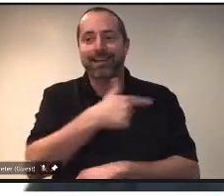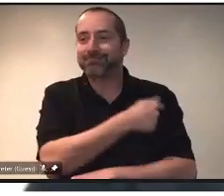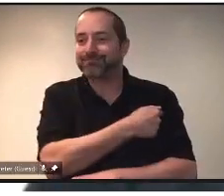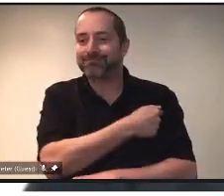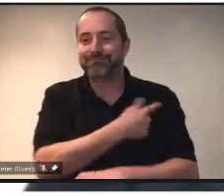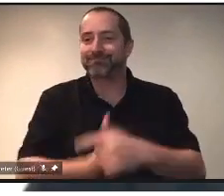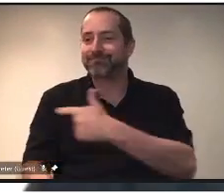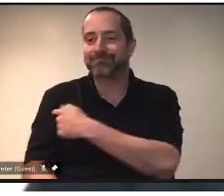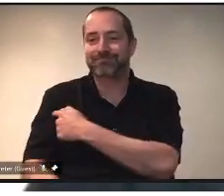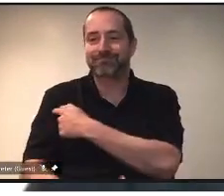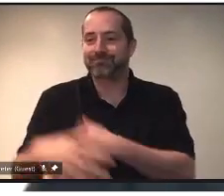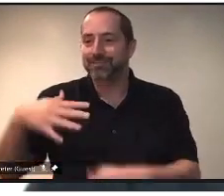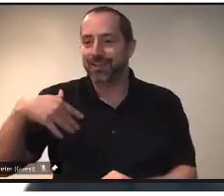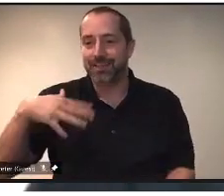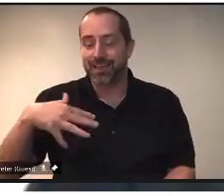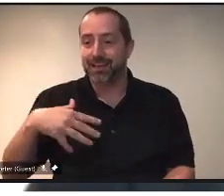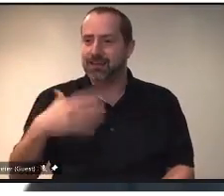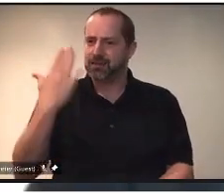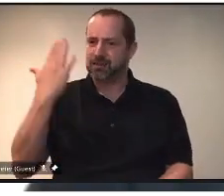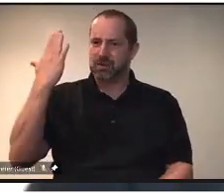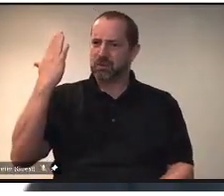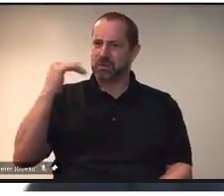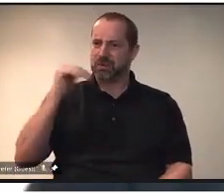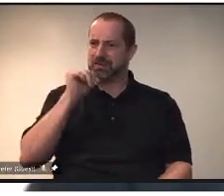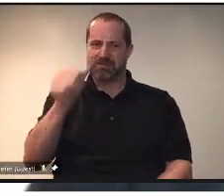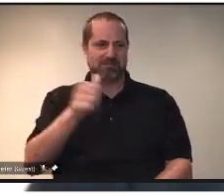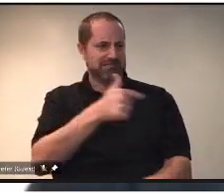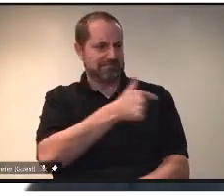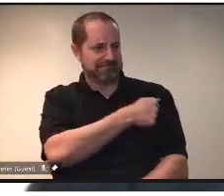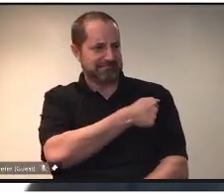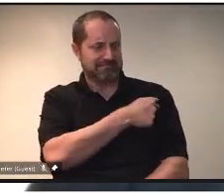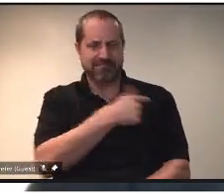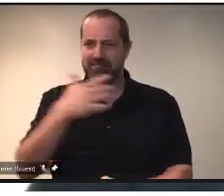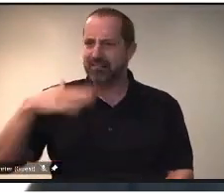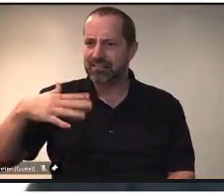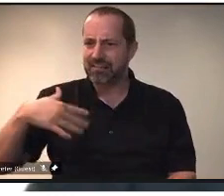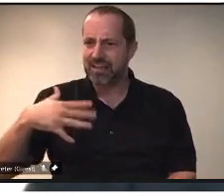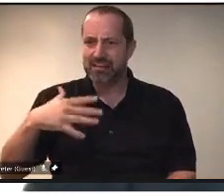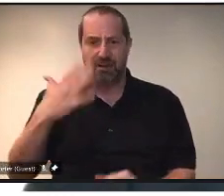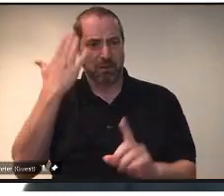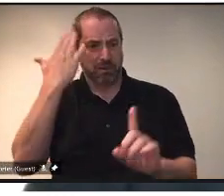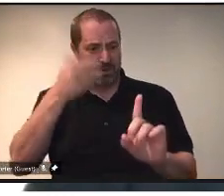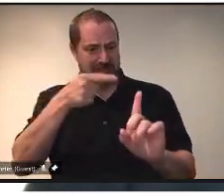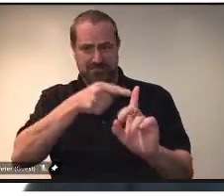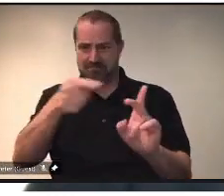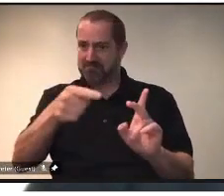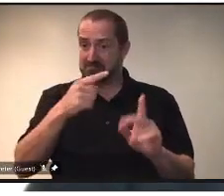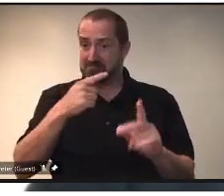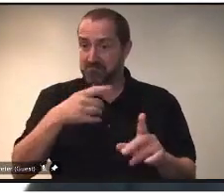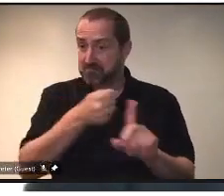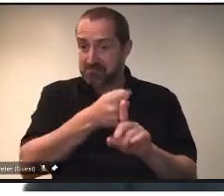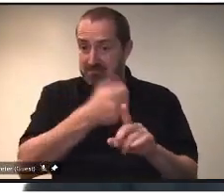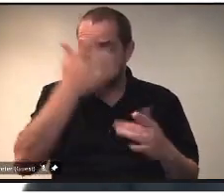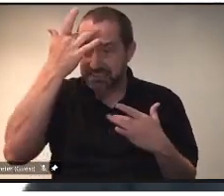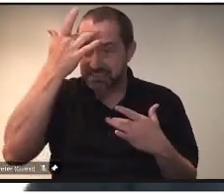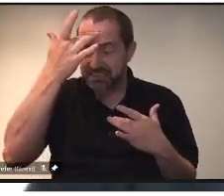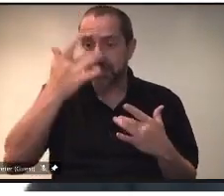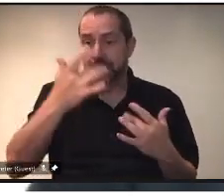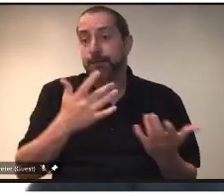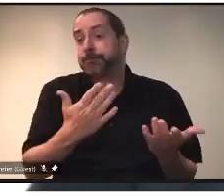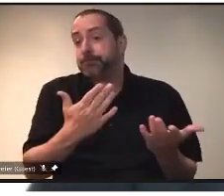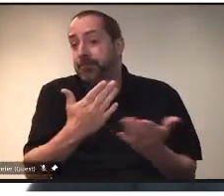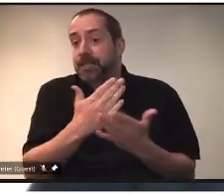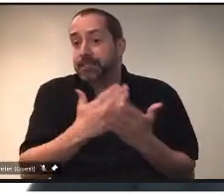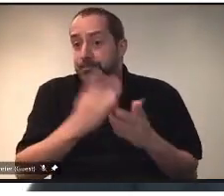I don't know the reasons for each of these individuals not getting vaccinated. In May, not everyone had the